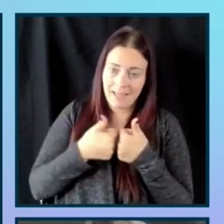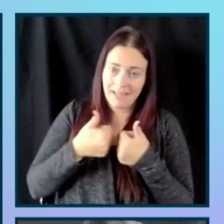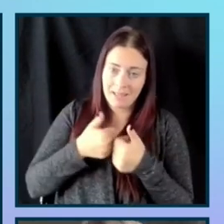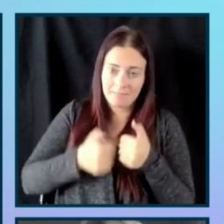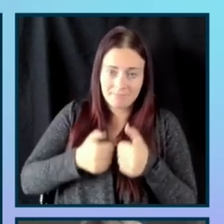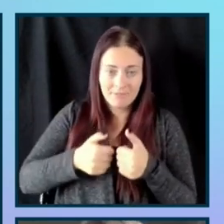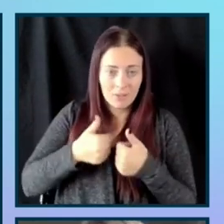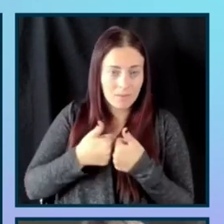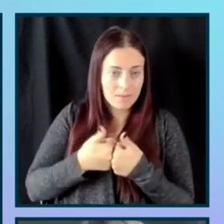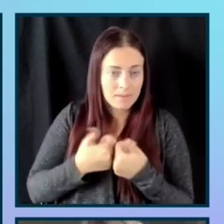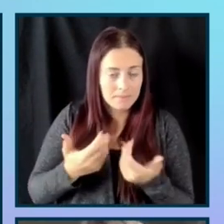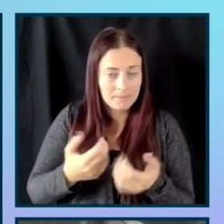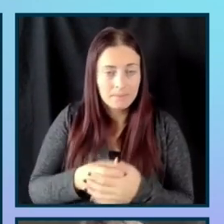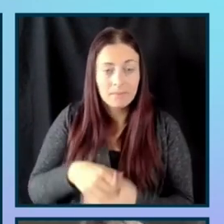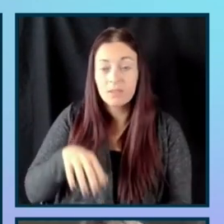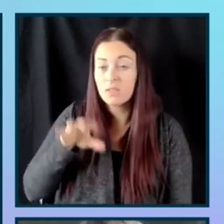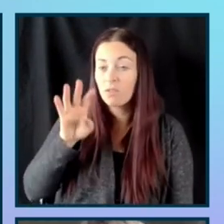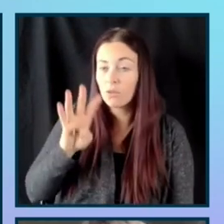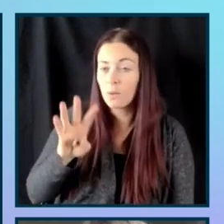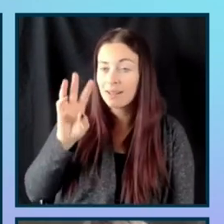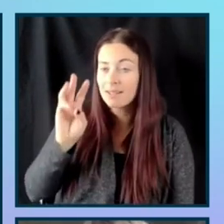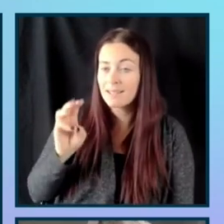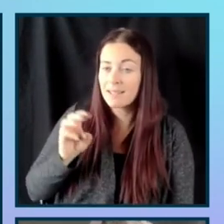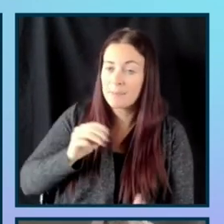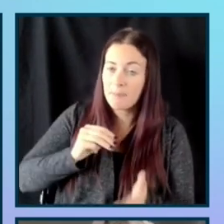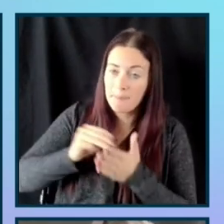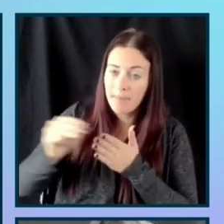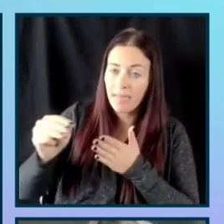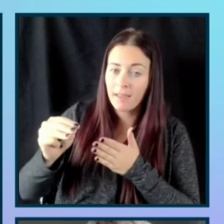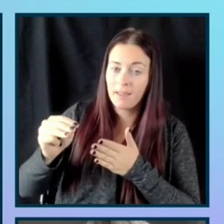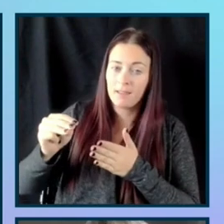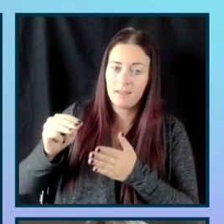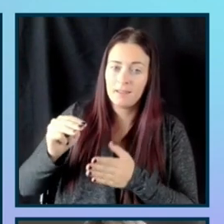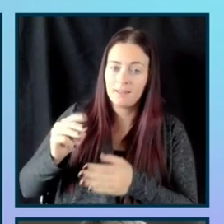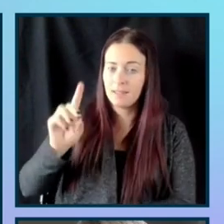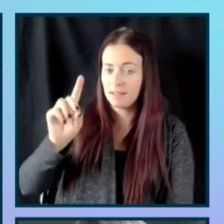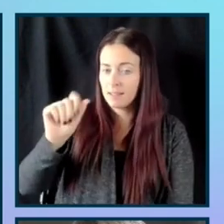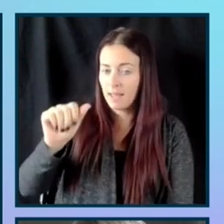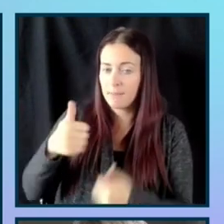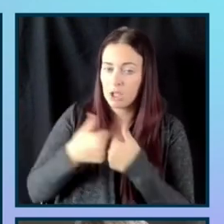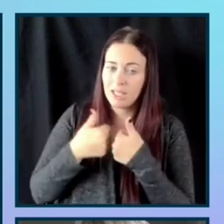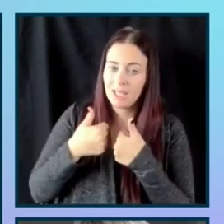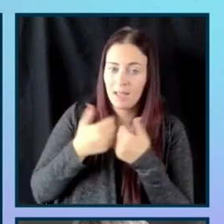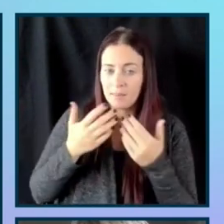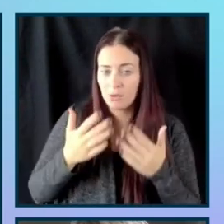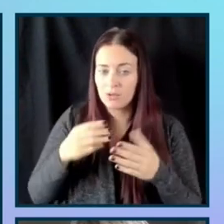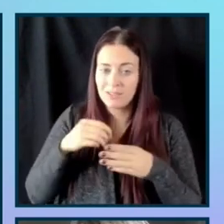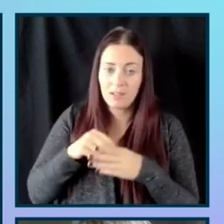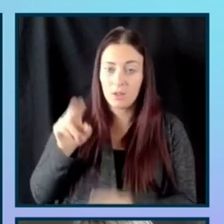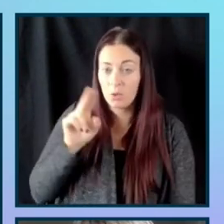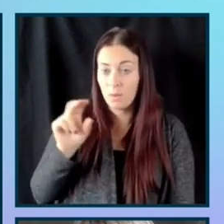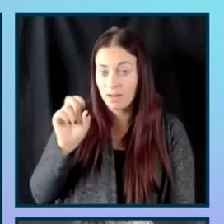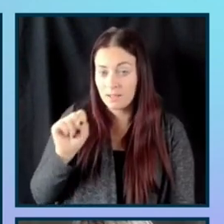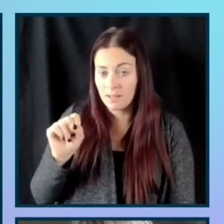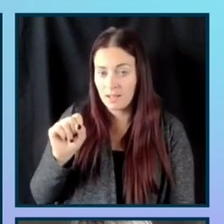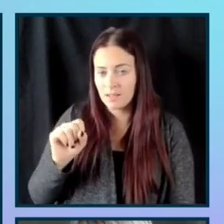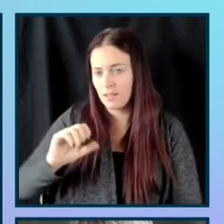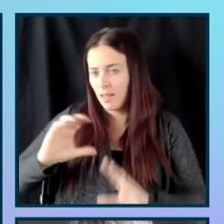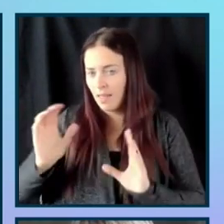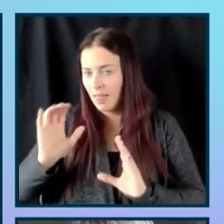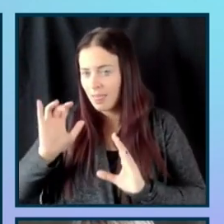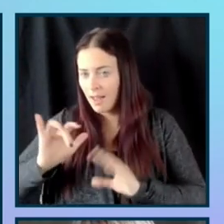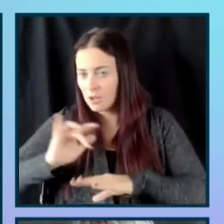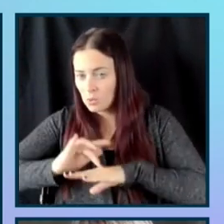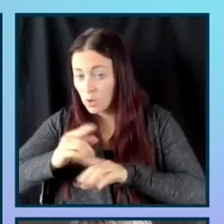There are 46 million disabled gamers in the United States, um, and the source is Able Gamers, which is a wonderful